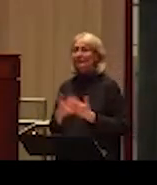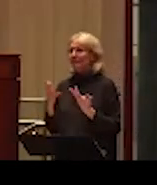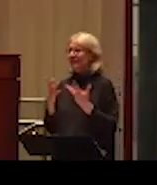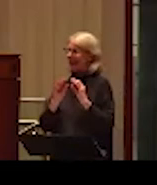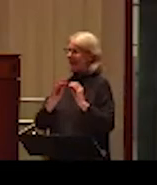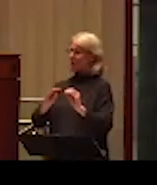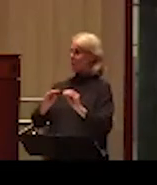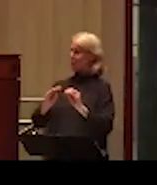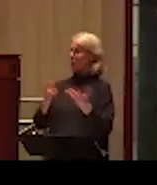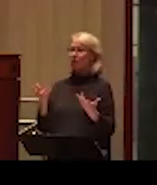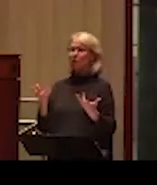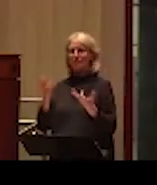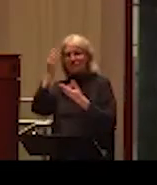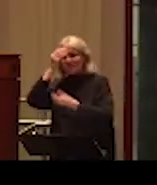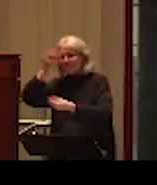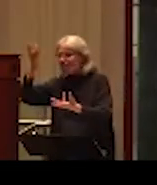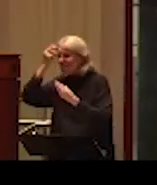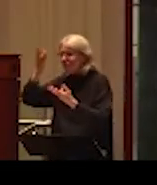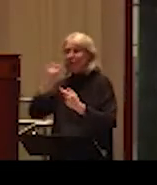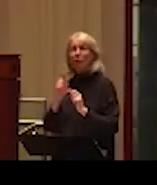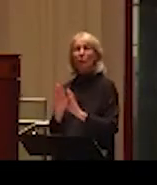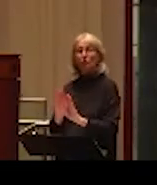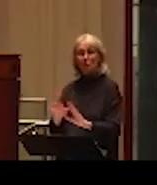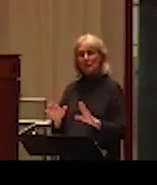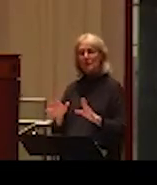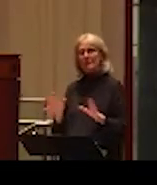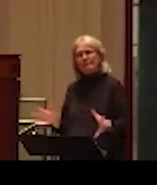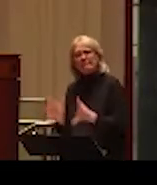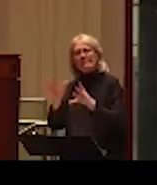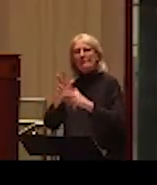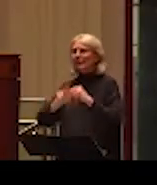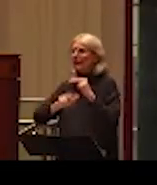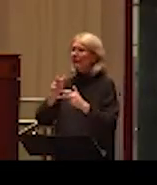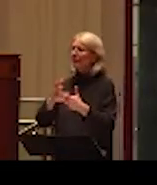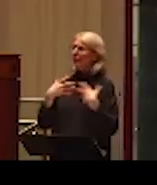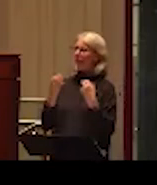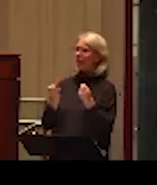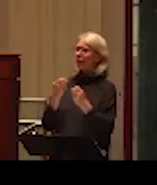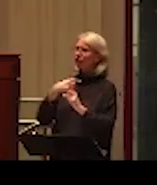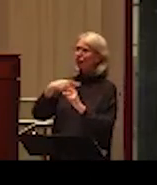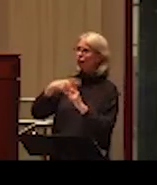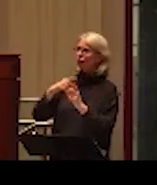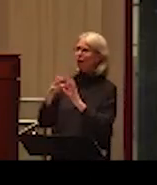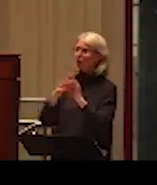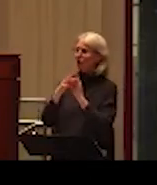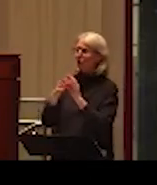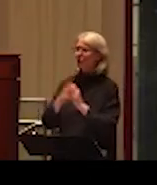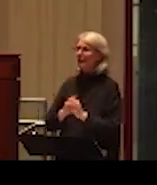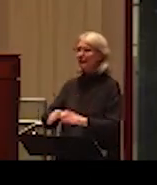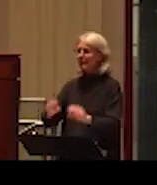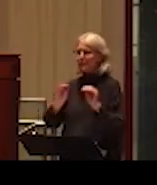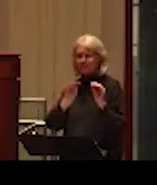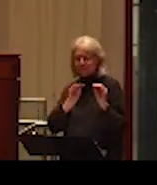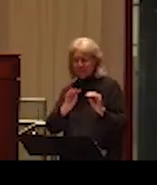for children, developing this healthy relationship, teaching children that